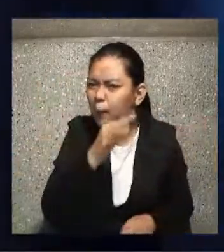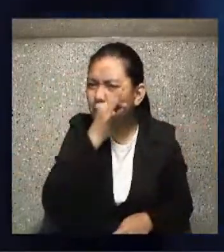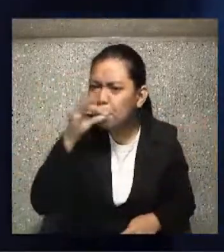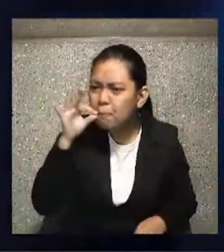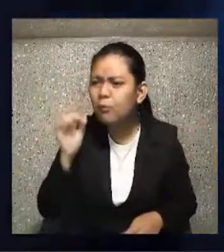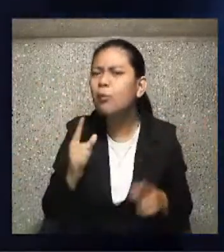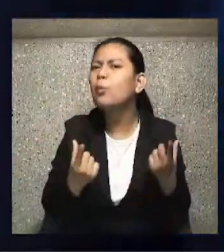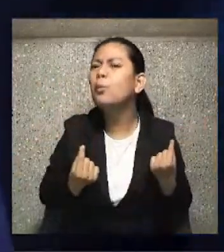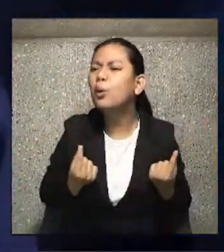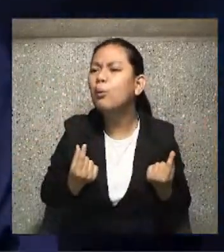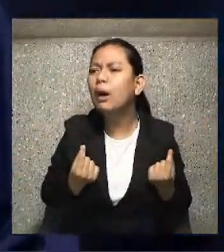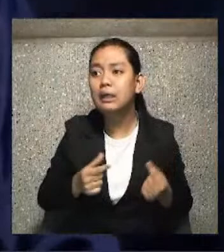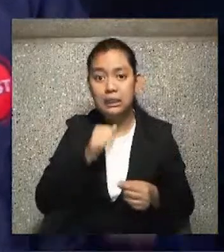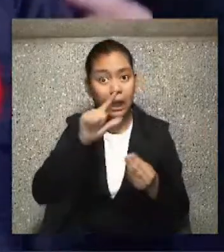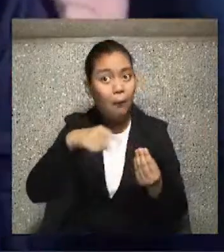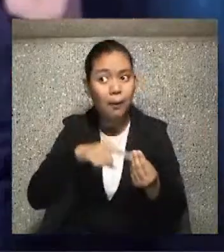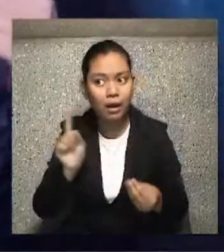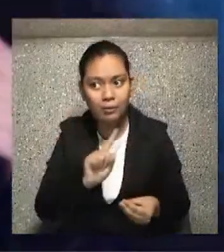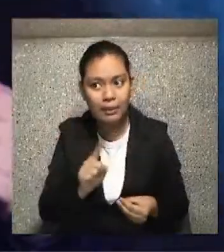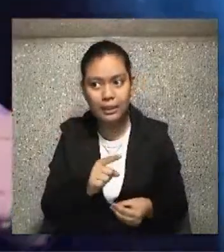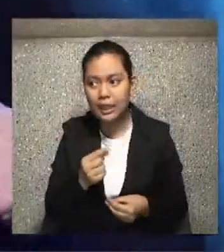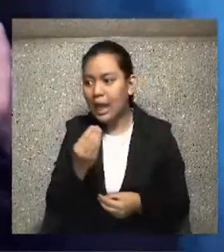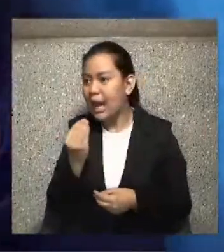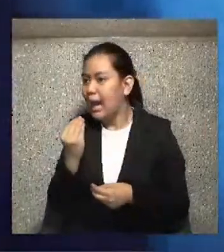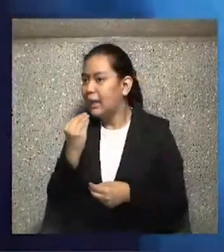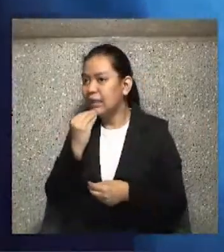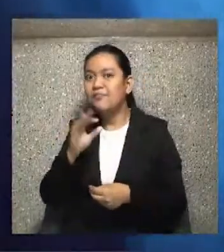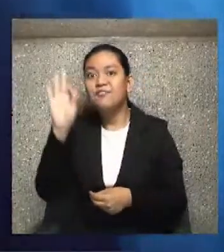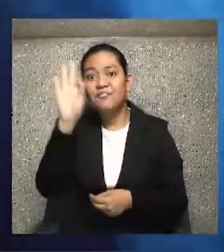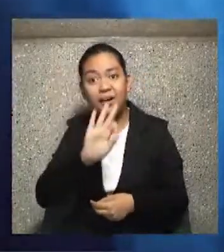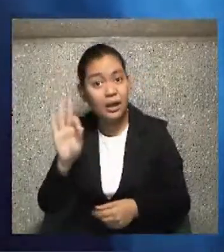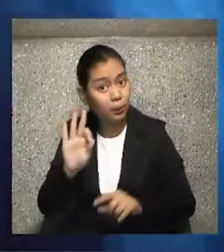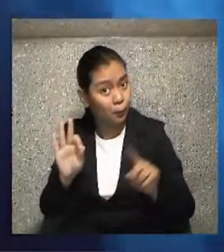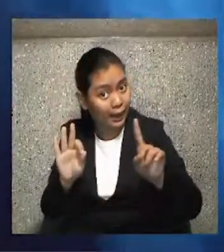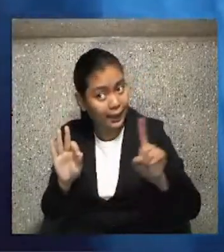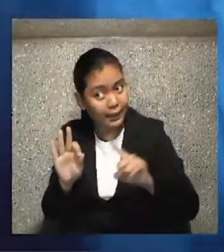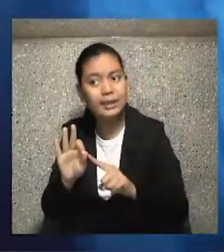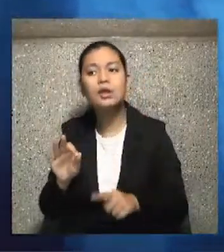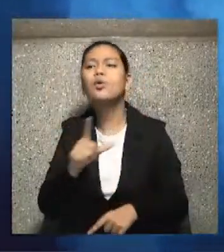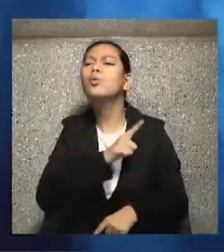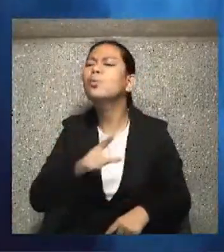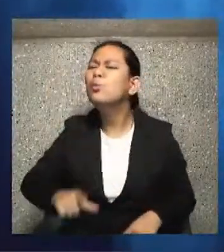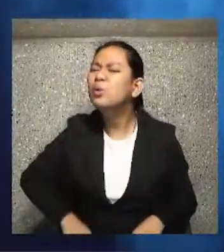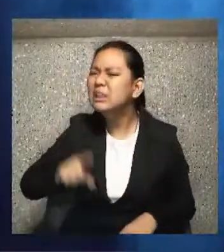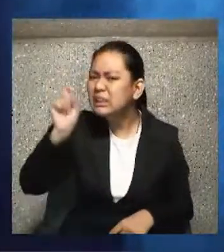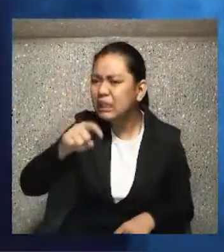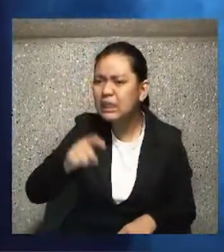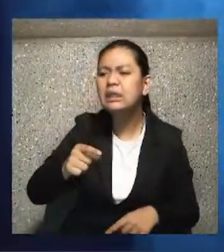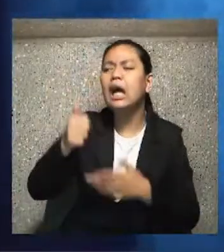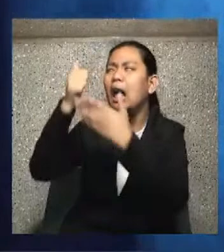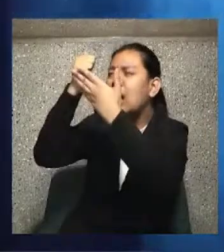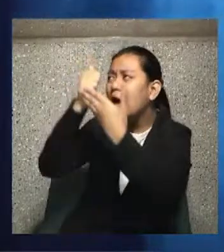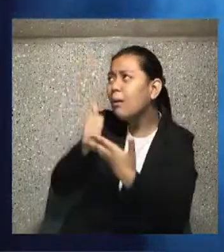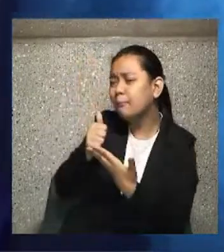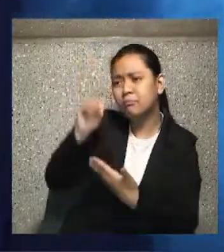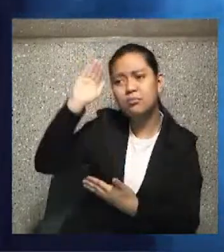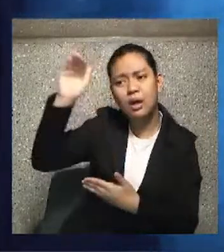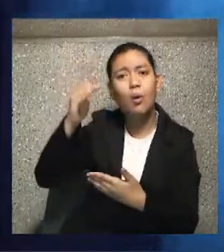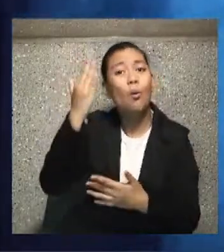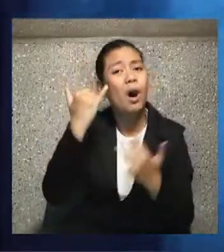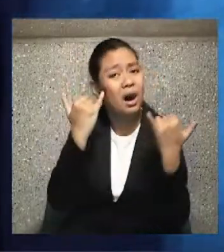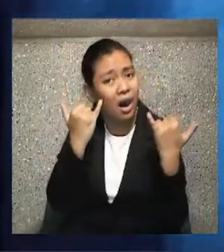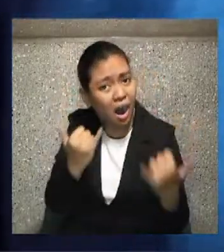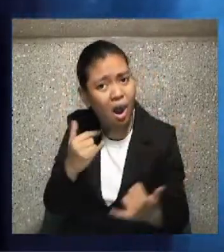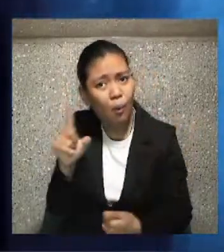Not about not eating meat. But on Fridays, Lord, I'm really going to need your grace today because this is so easy to do and